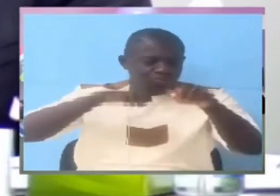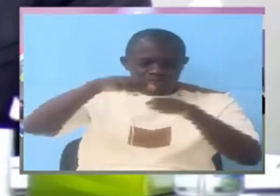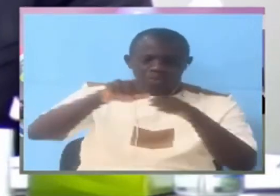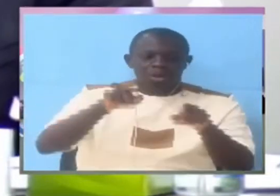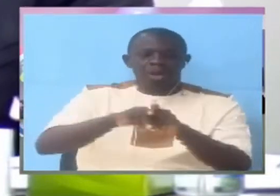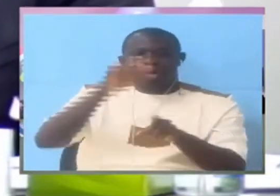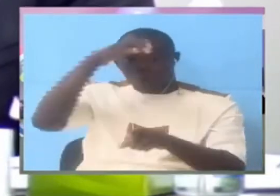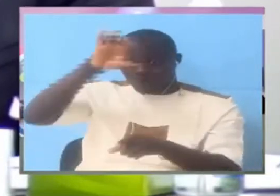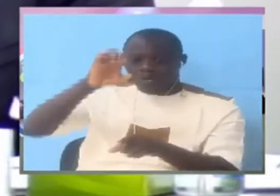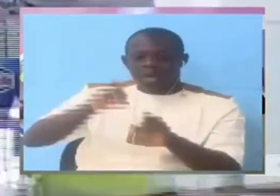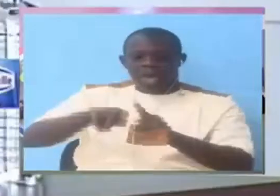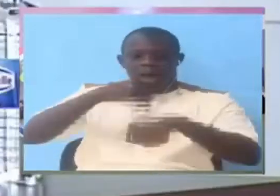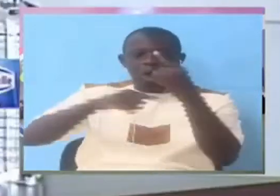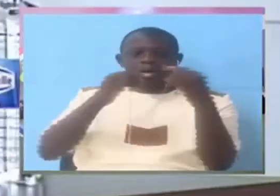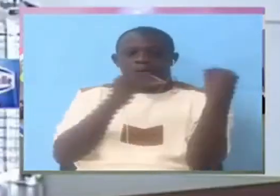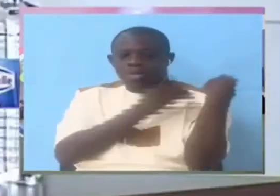of the NIA that's your opinion